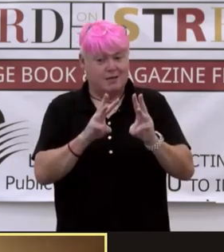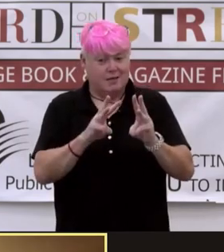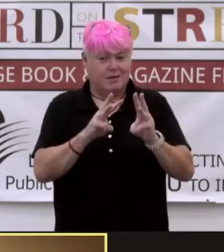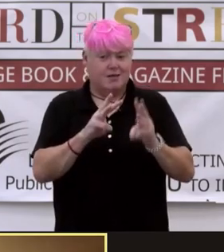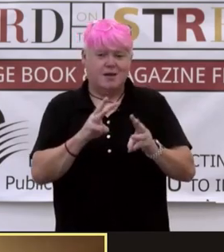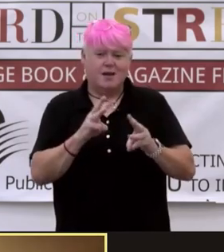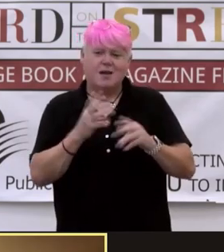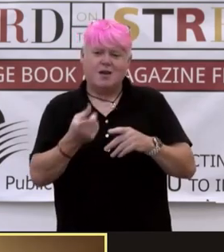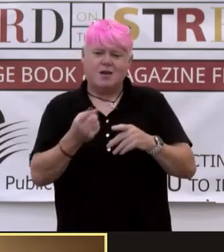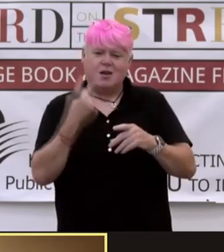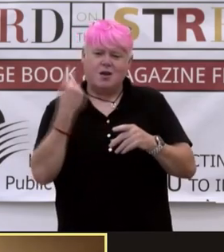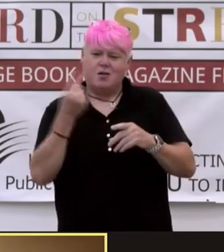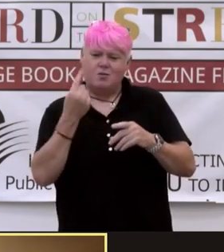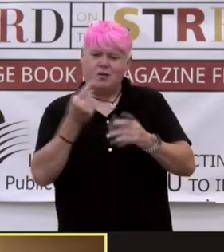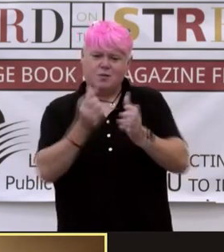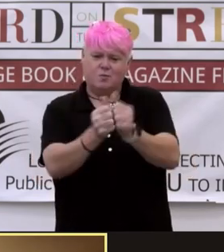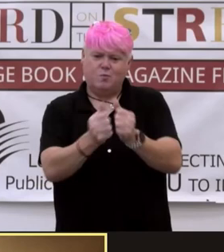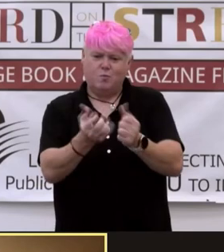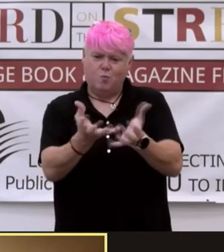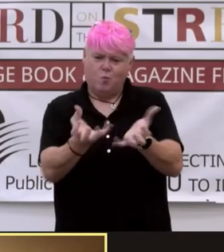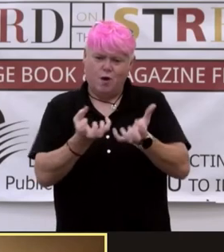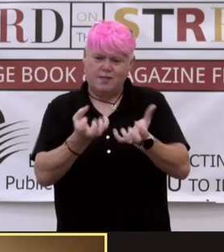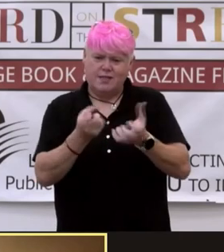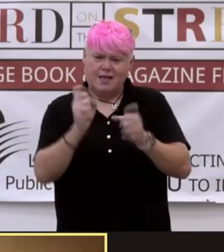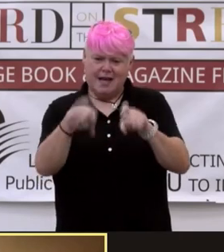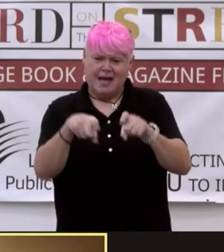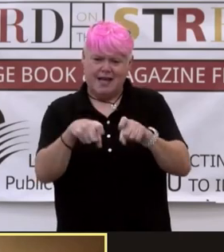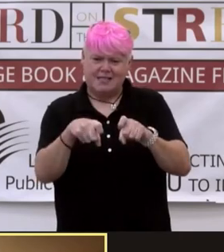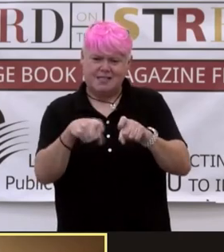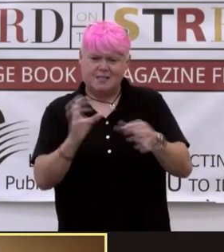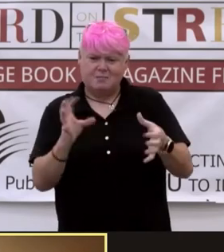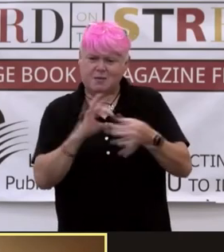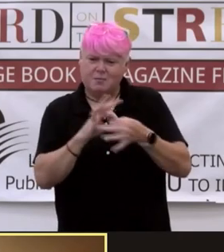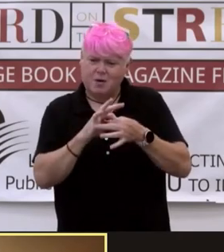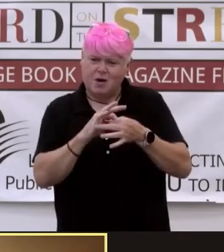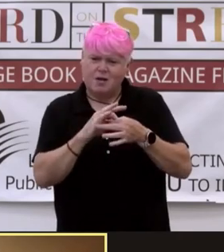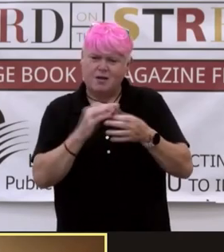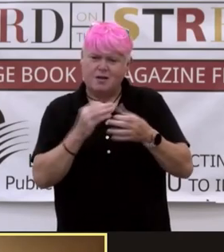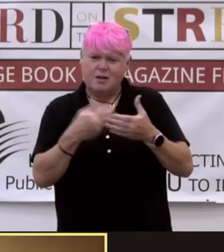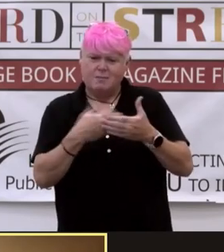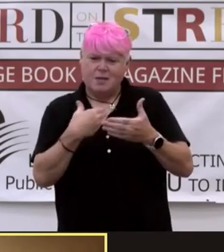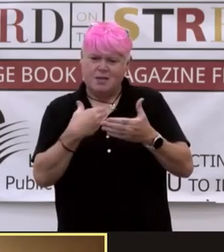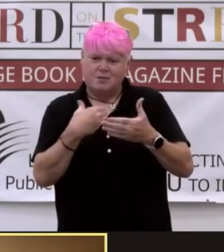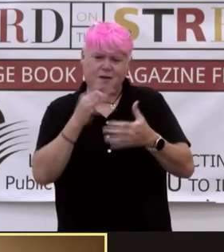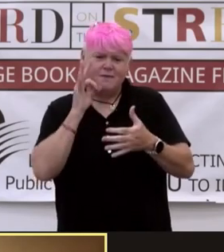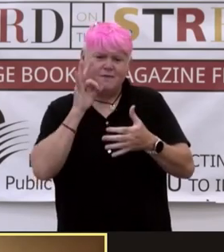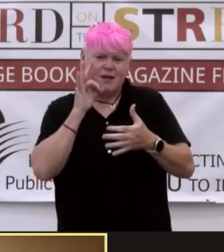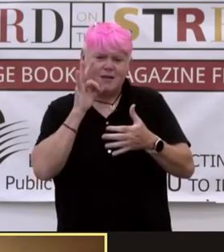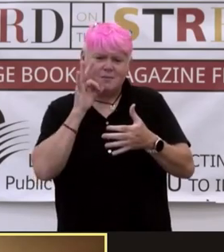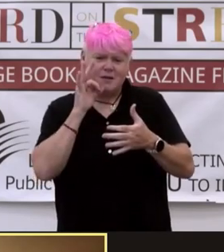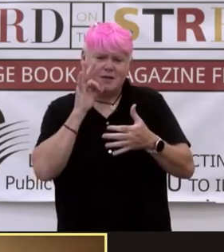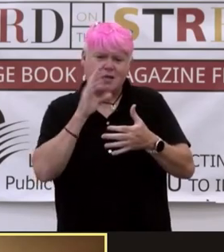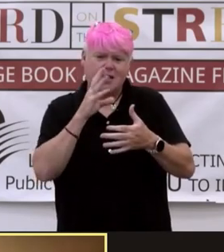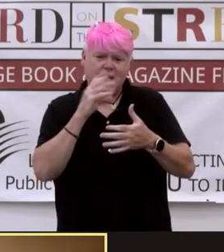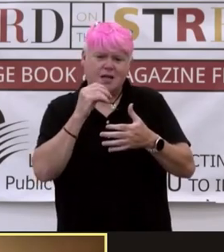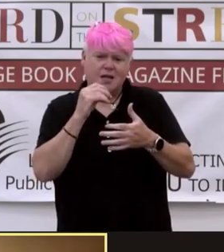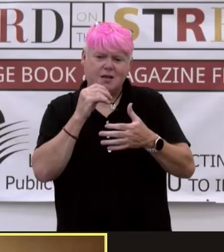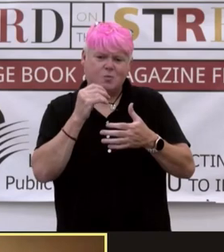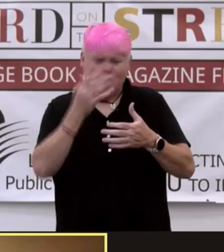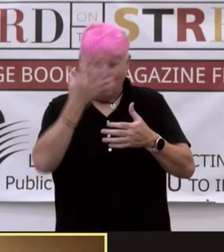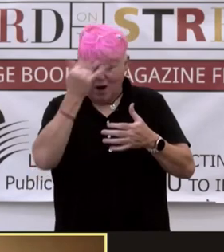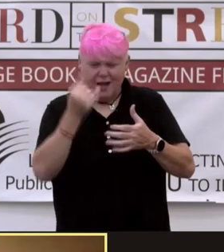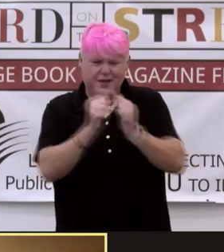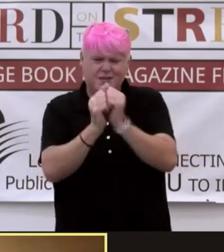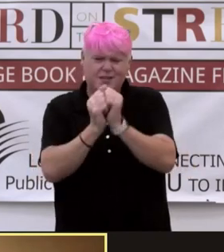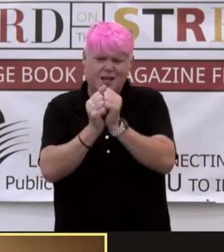asked about the bond between, like, there's this, the Zulfikar and Fatima Ghazala bond together. And nobody ever asks me